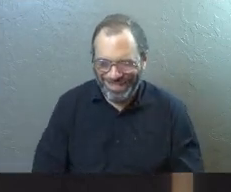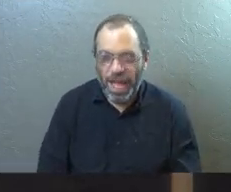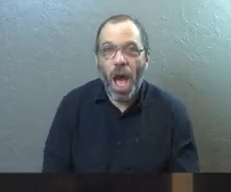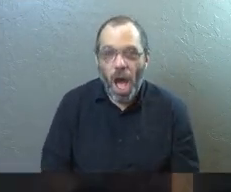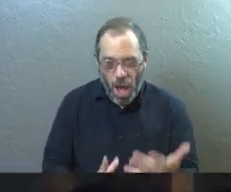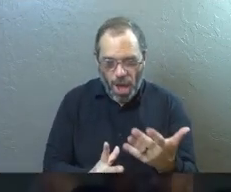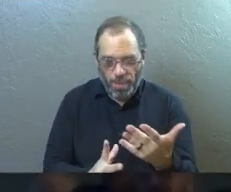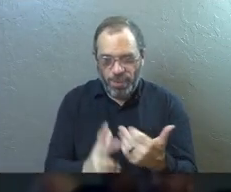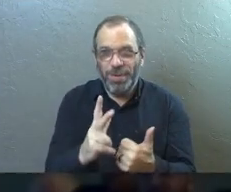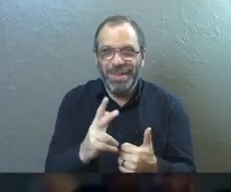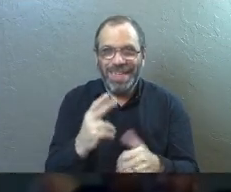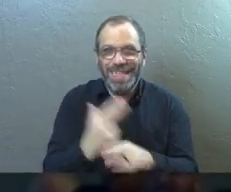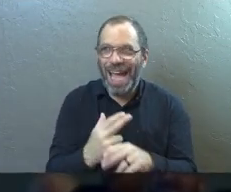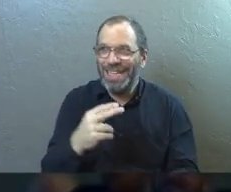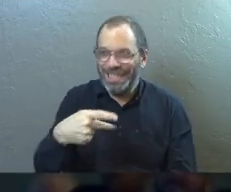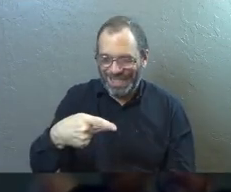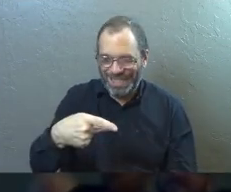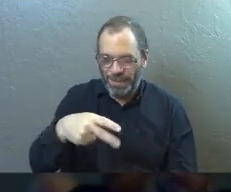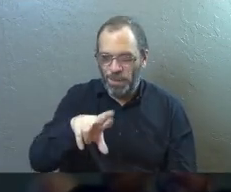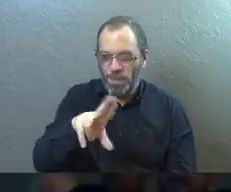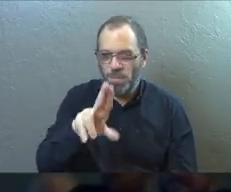Pruning is a nice word.